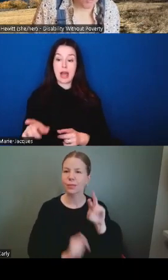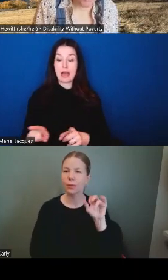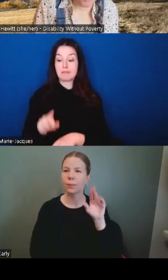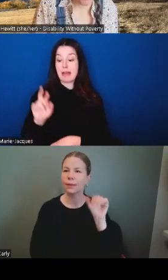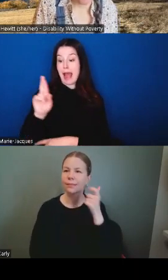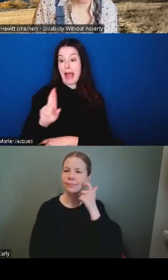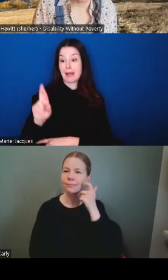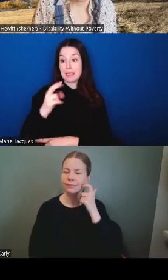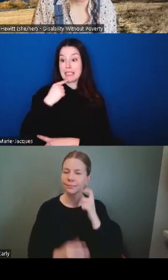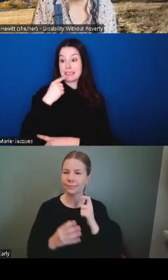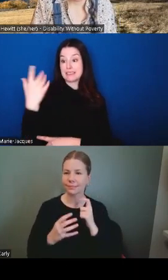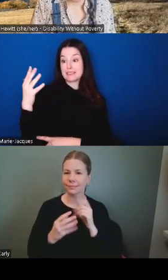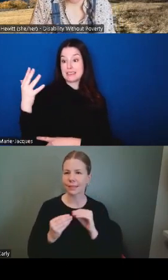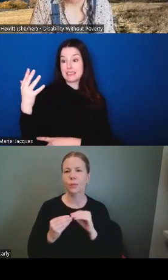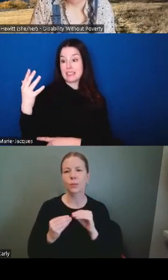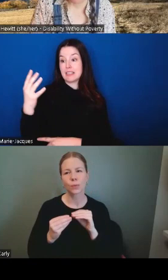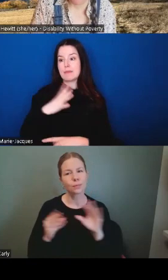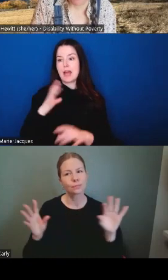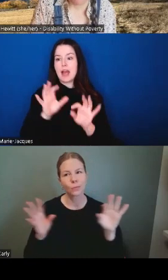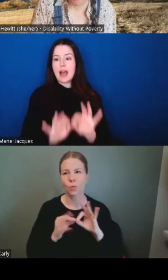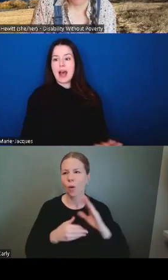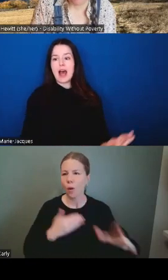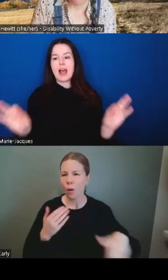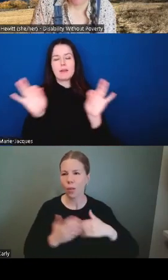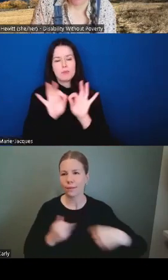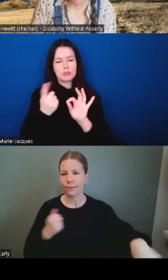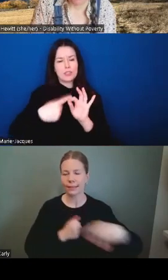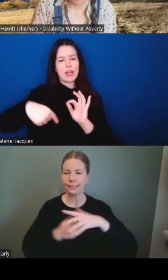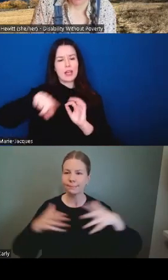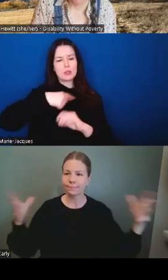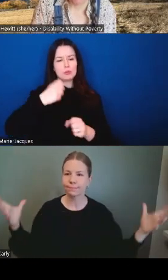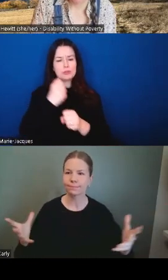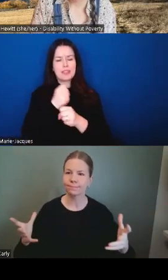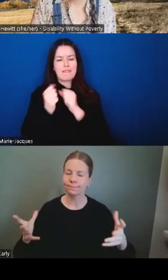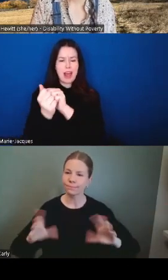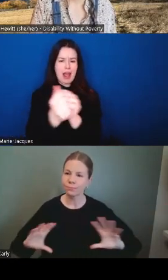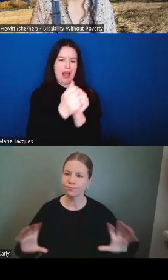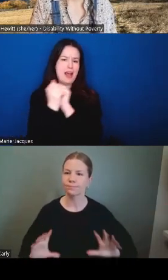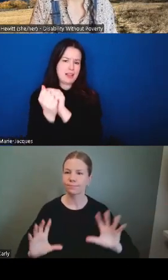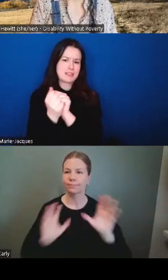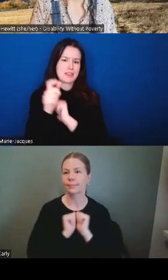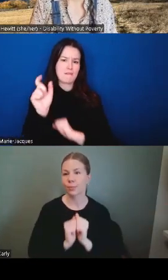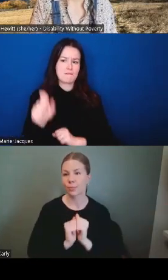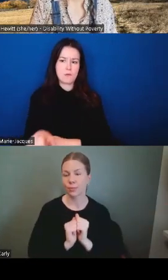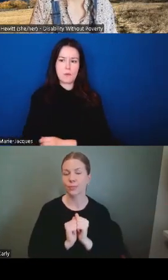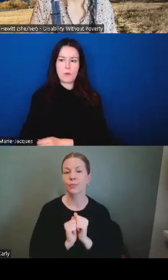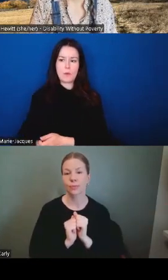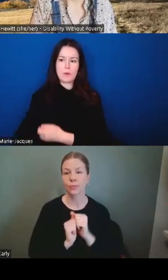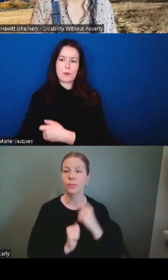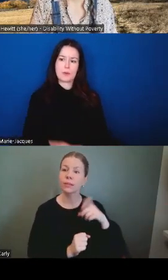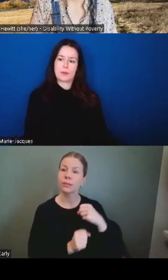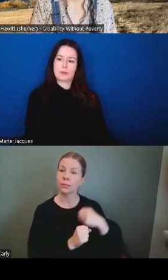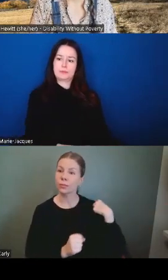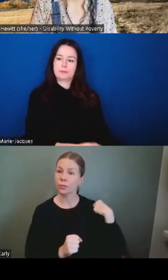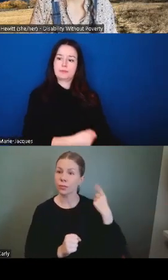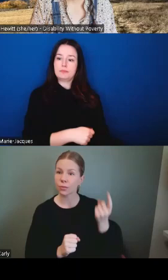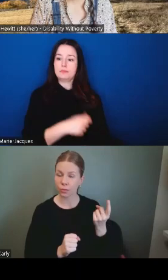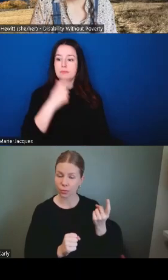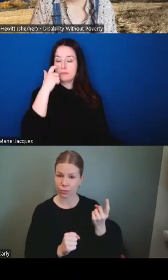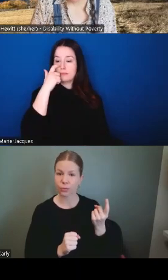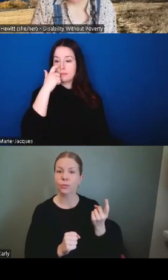all work on this together we have had a campaign over the last year of um